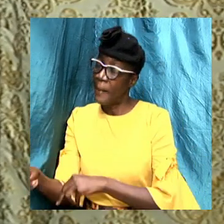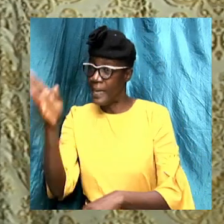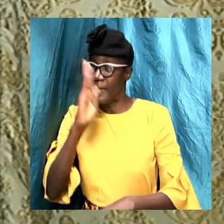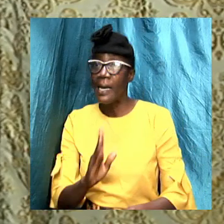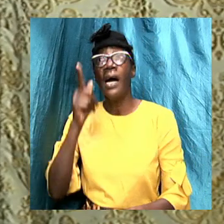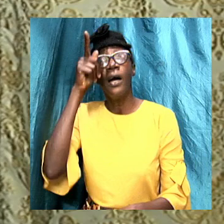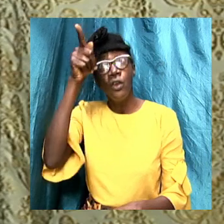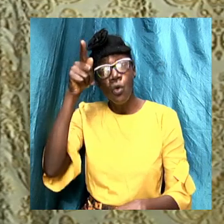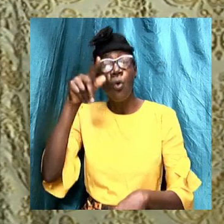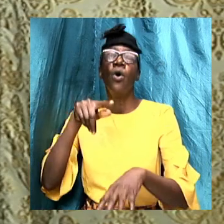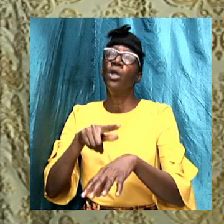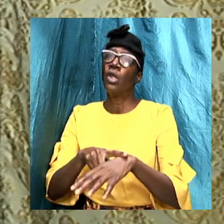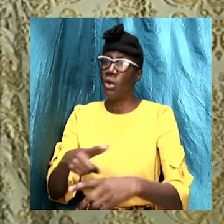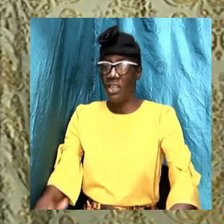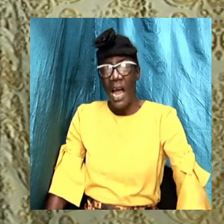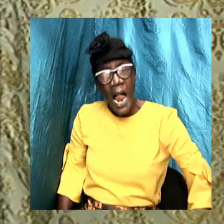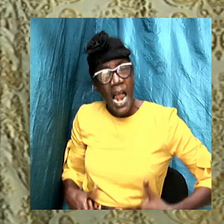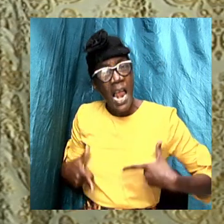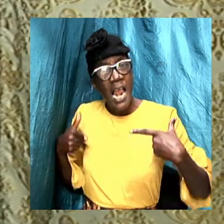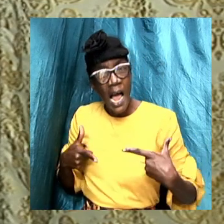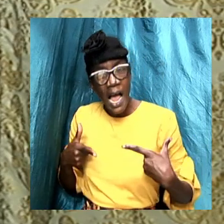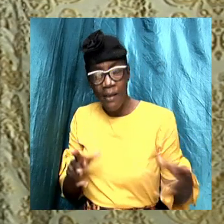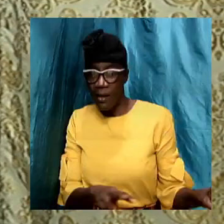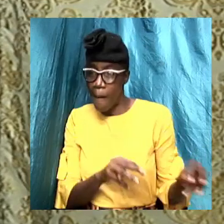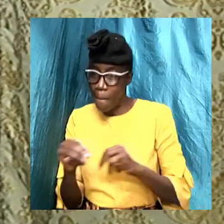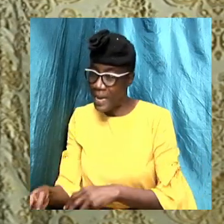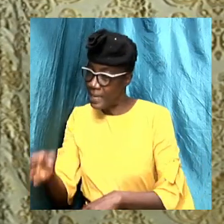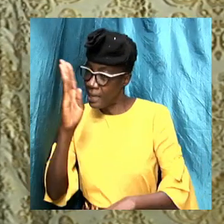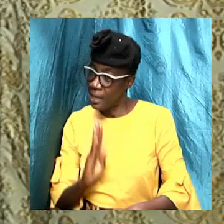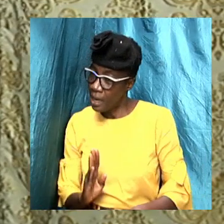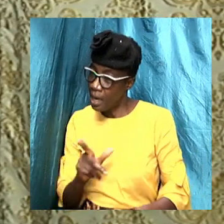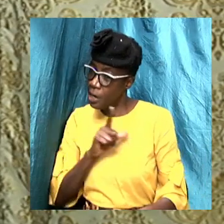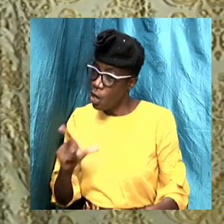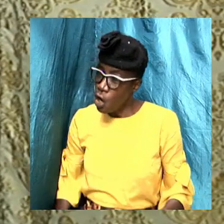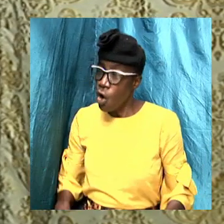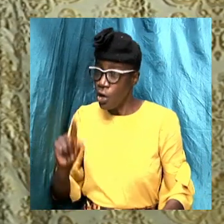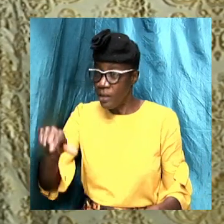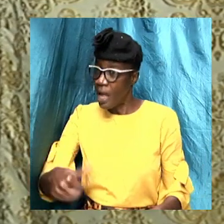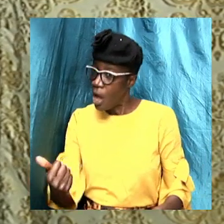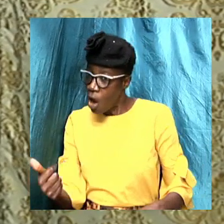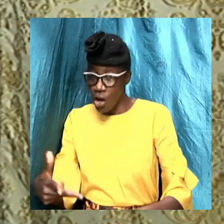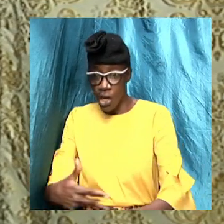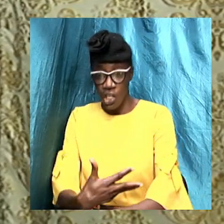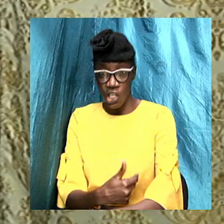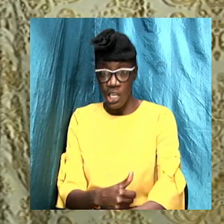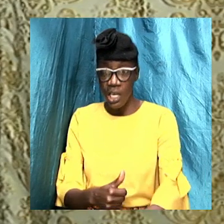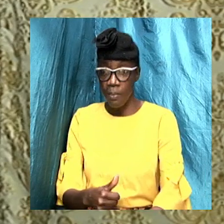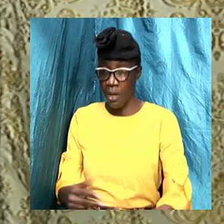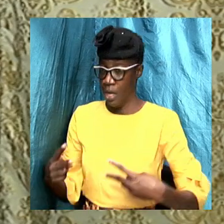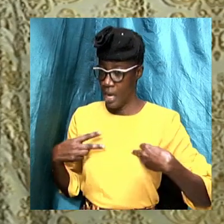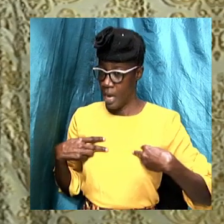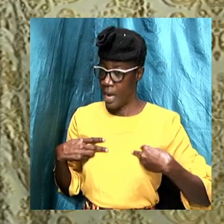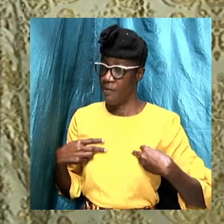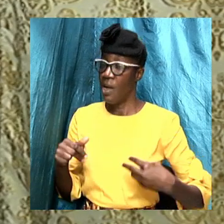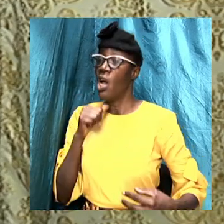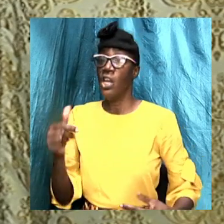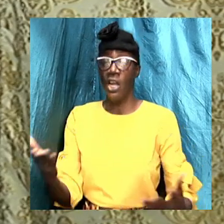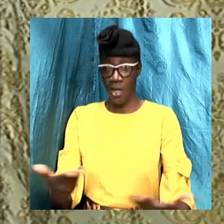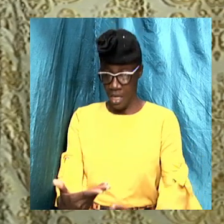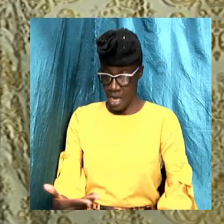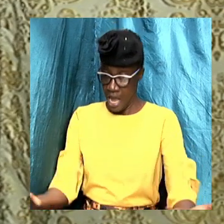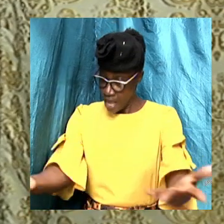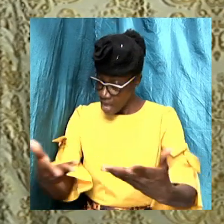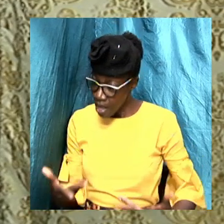touch, Lord, lives, mighty God. Lord Jesus, you said other sheep you have who have not yet come to this